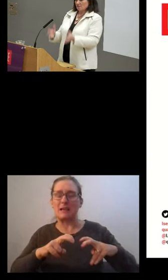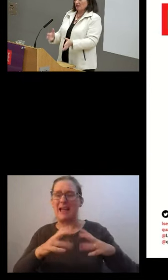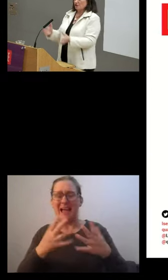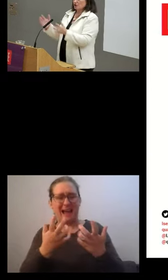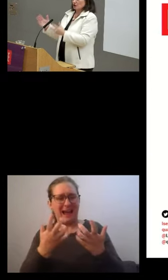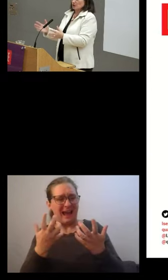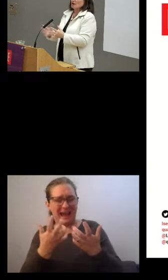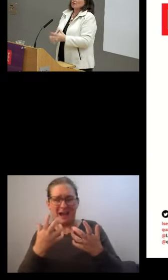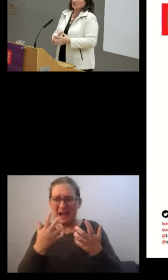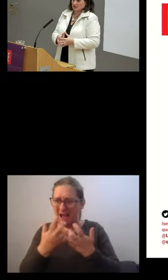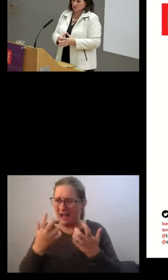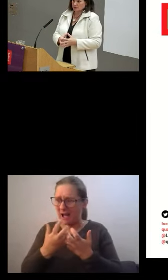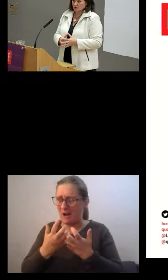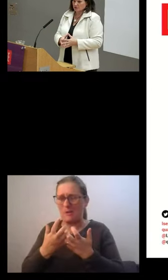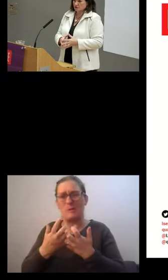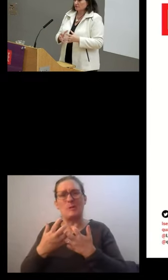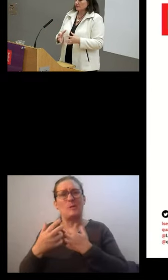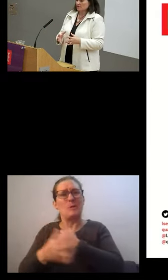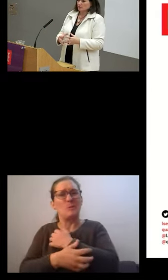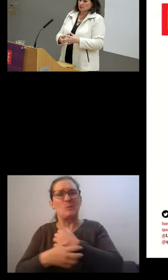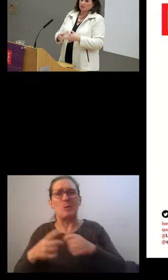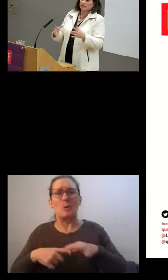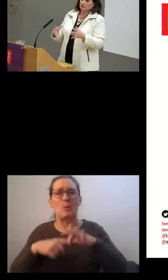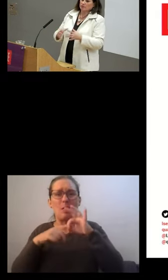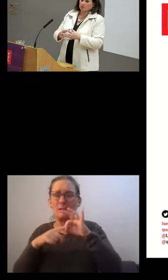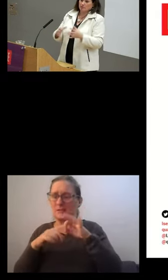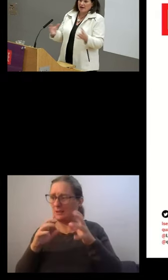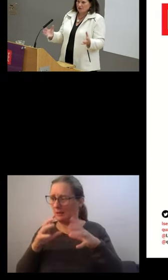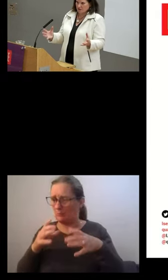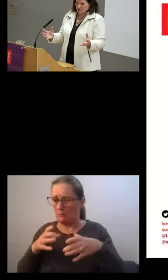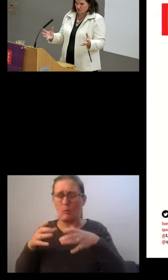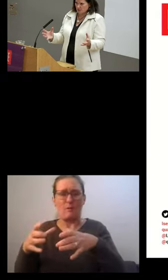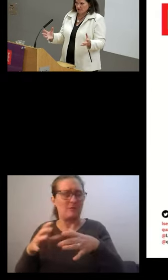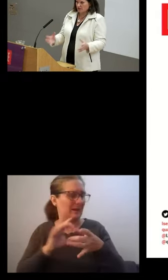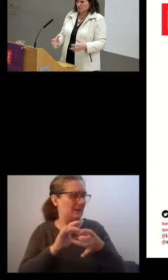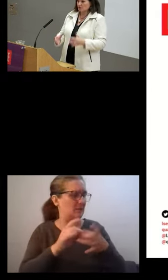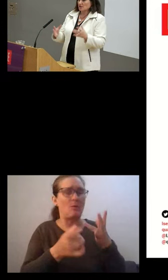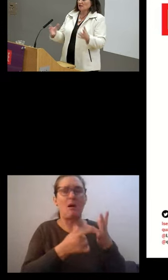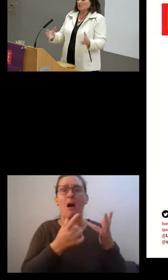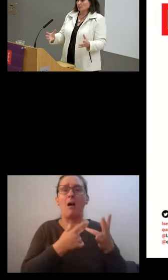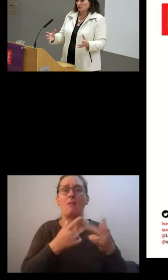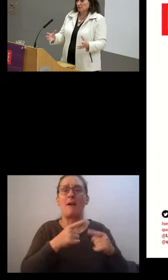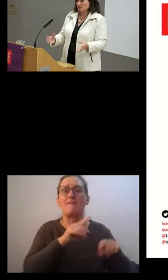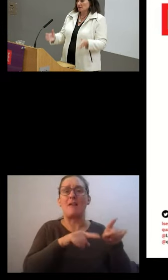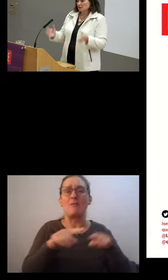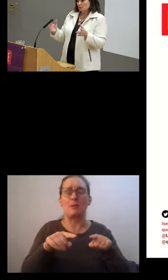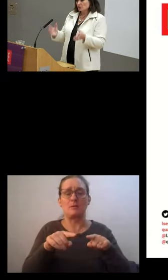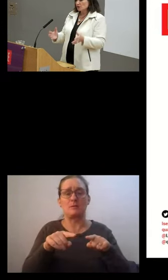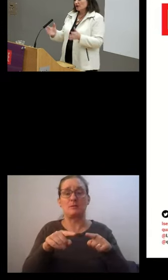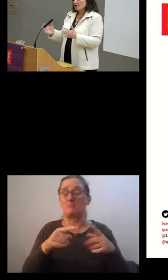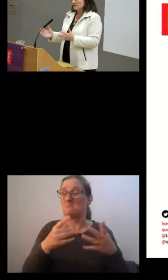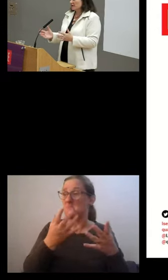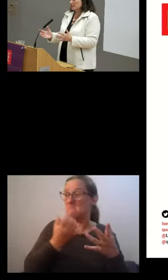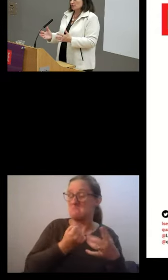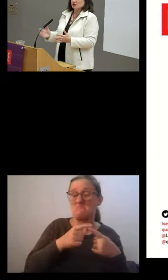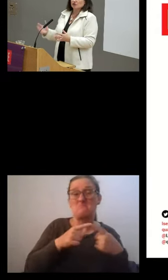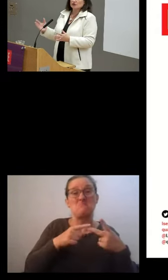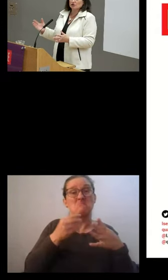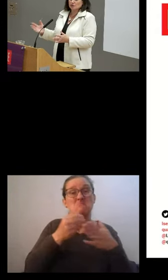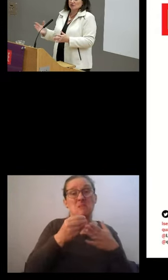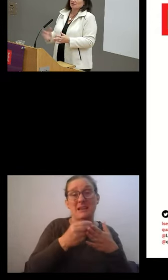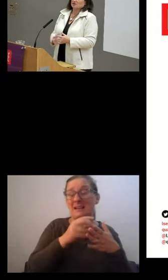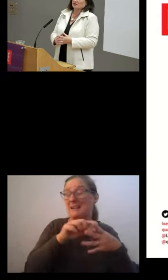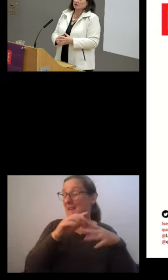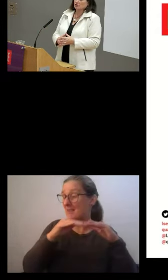in relation to other variables. So, for example, macroeconomic variables, unemployment, but also other variables